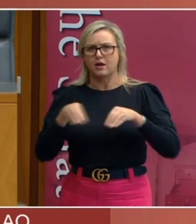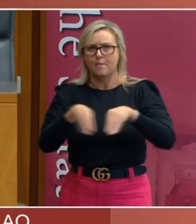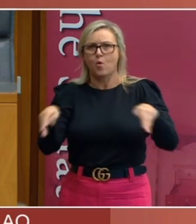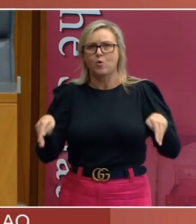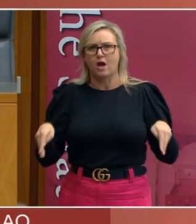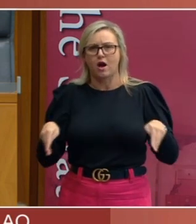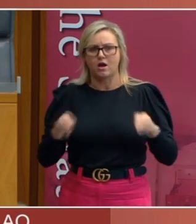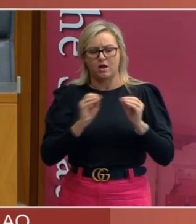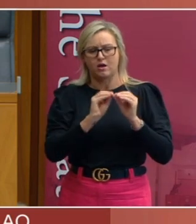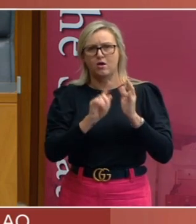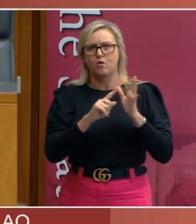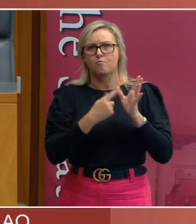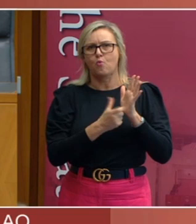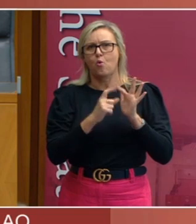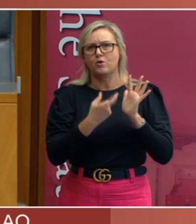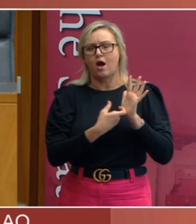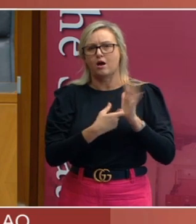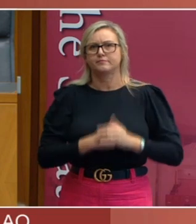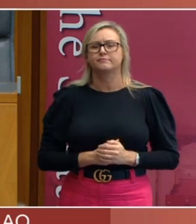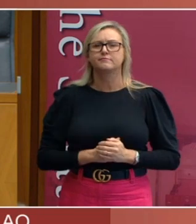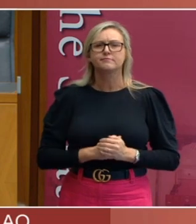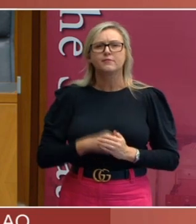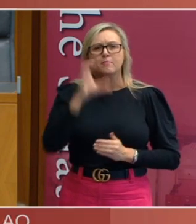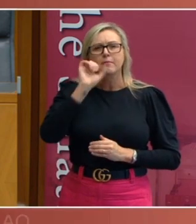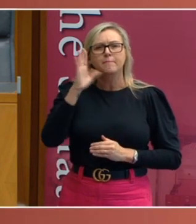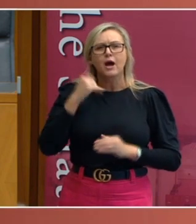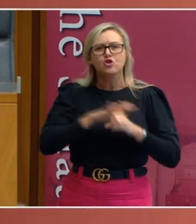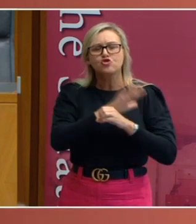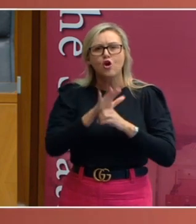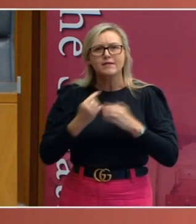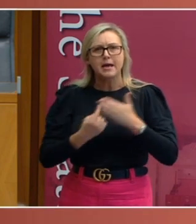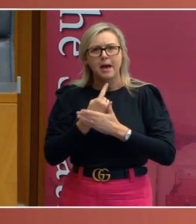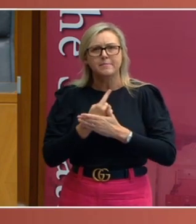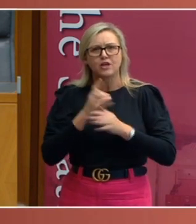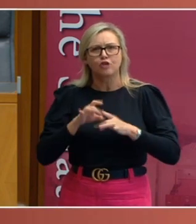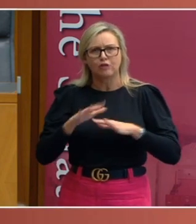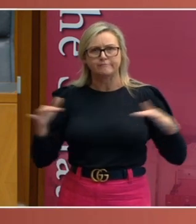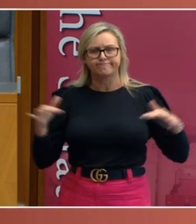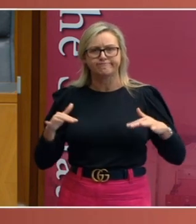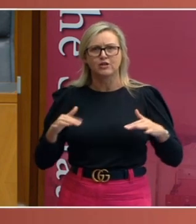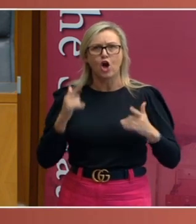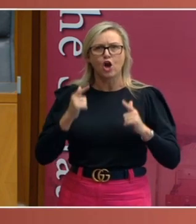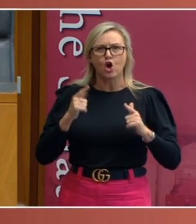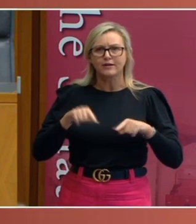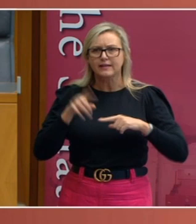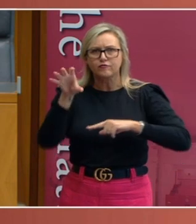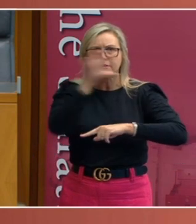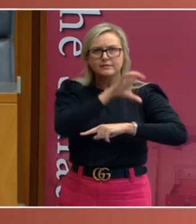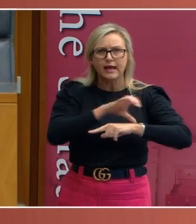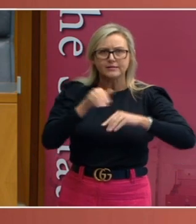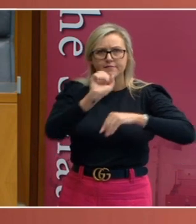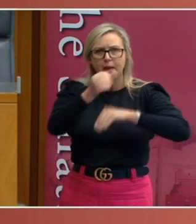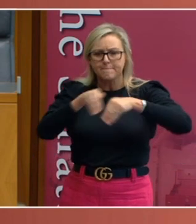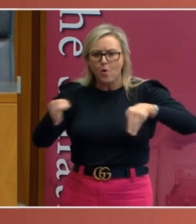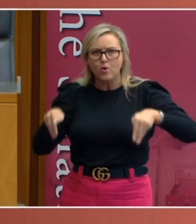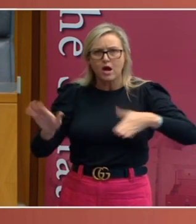when the COVID-19 pandemic struck, some states, as we are all aware, closed their borders in an attempt to prevent